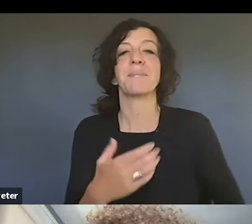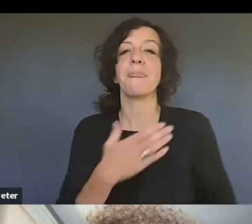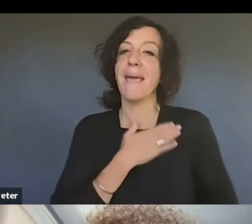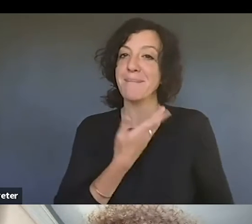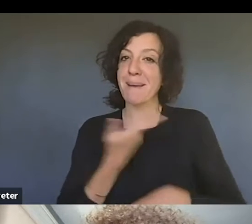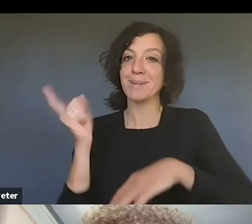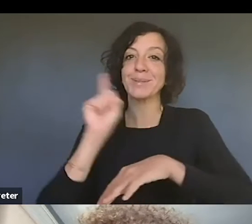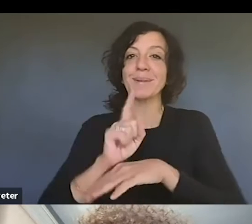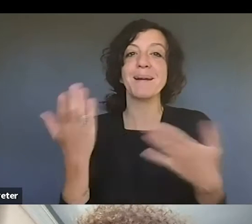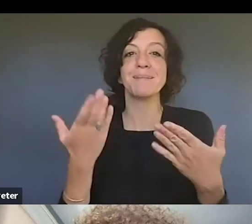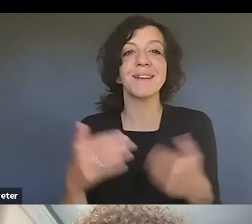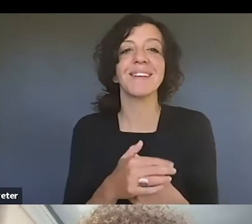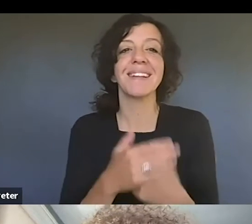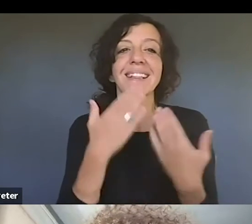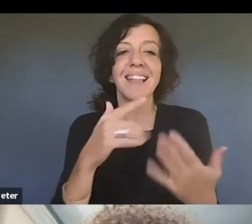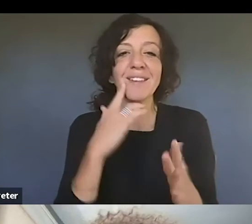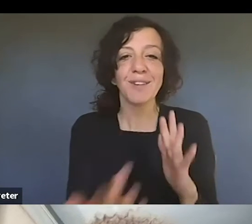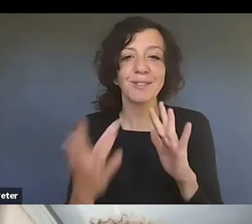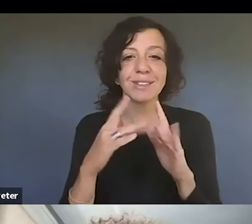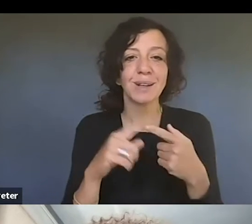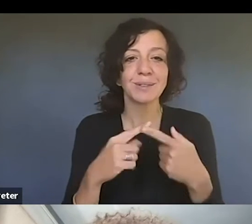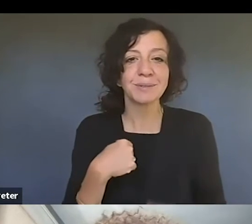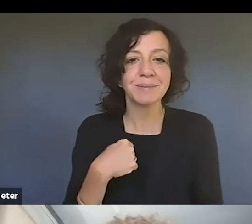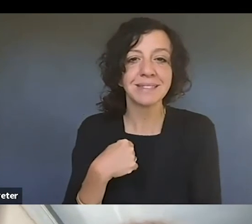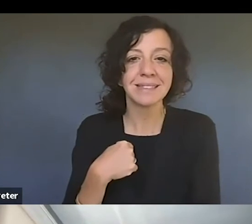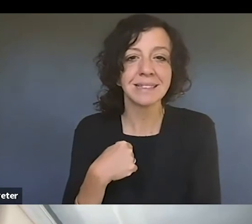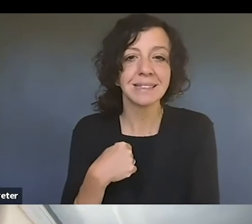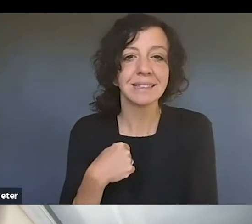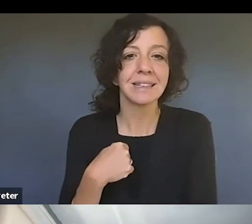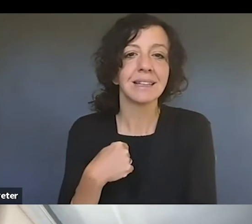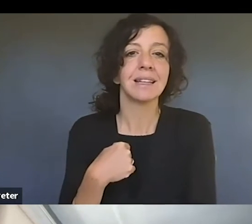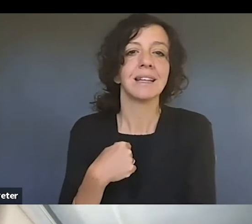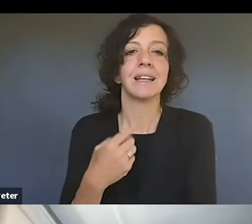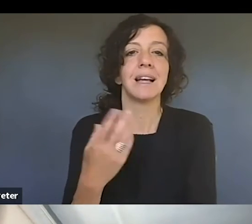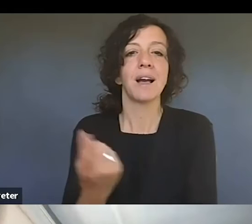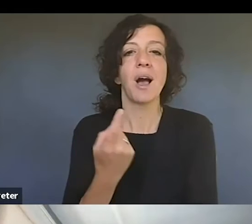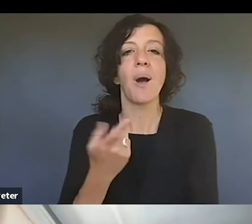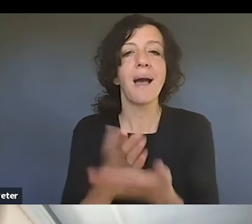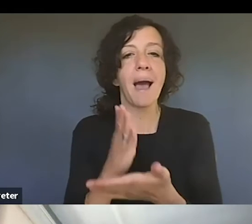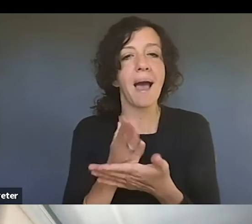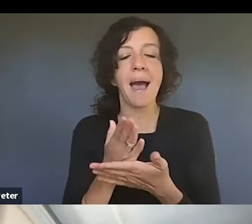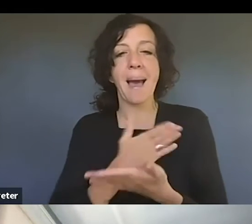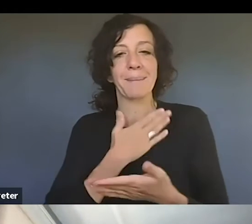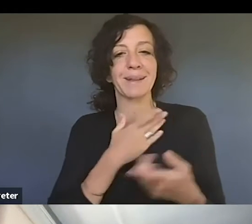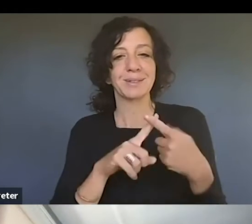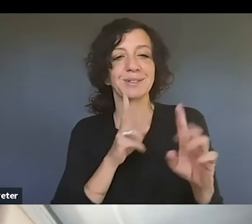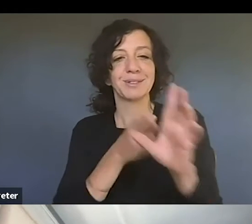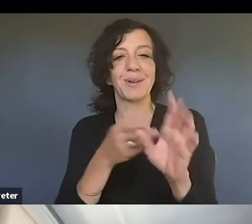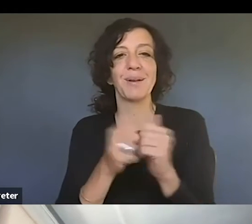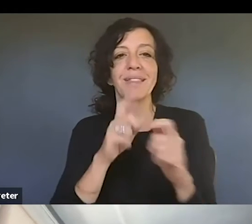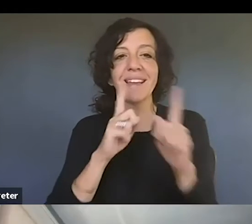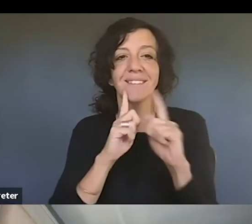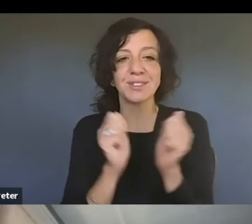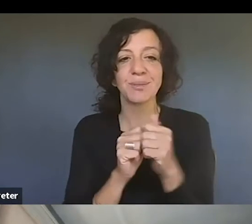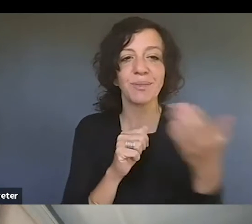to see your little guest. Um, and always happy to join in a conversation with Kim and